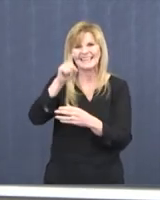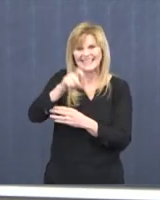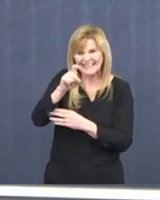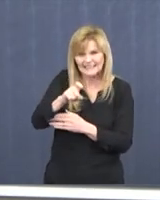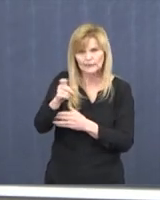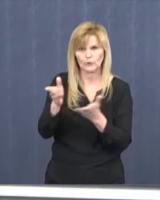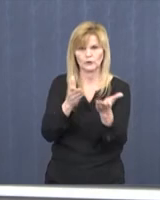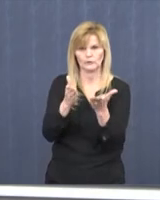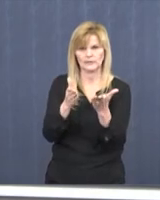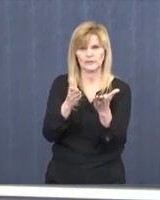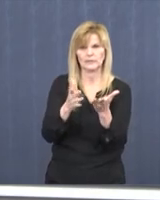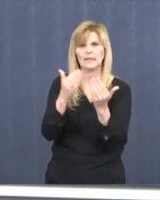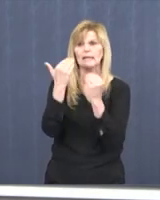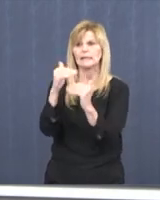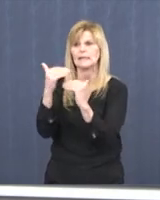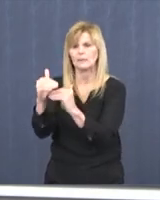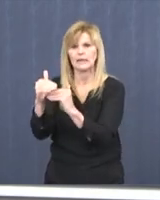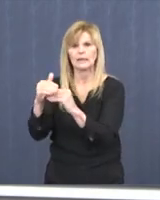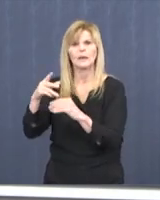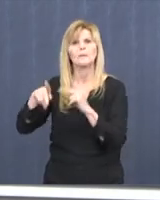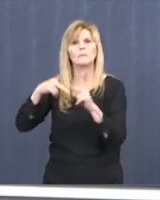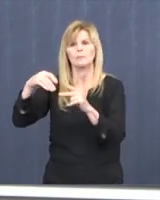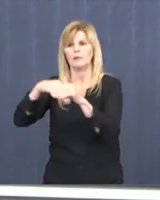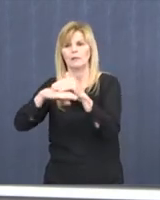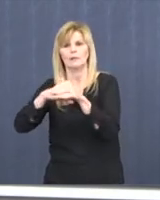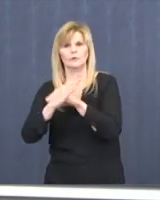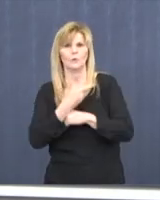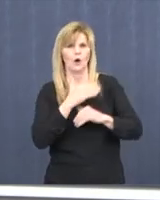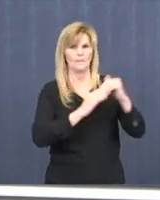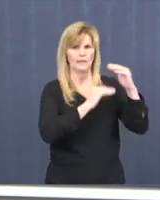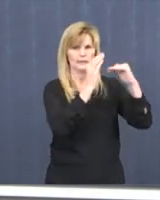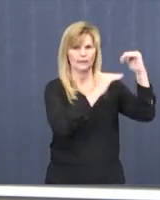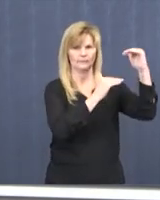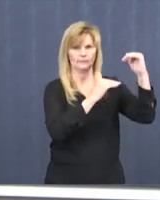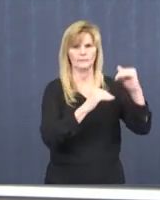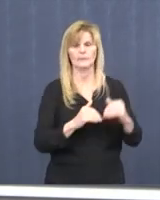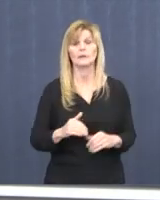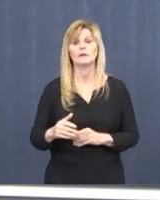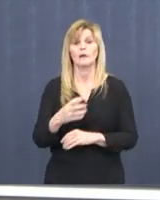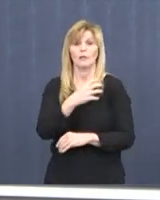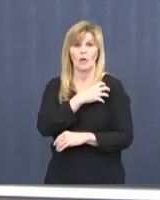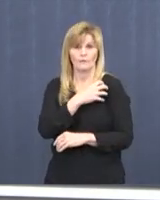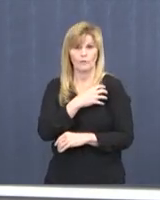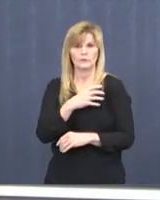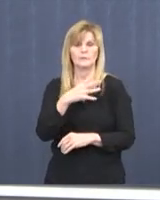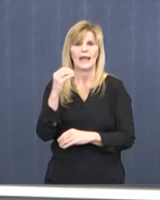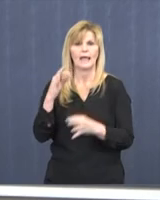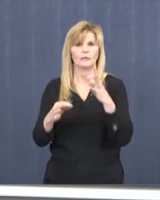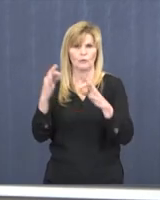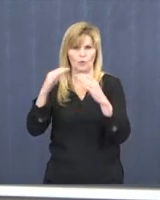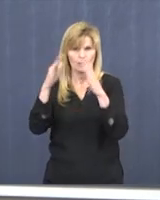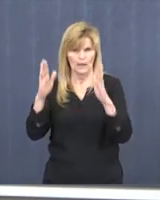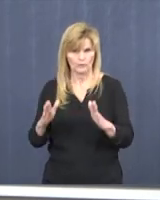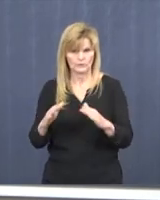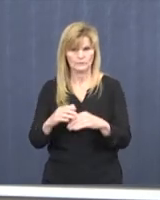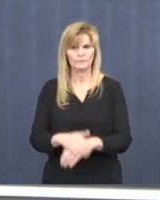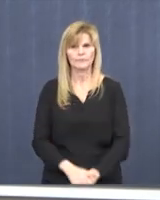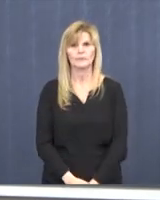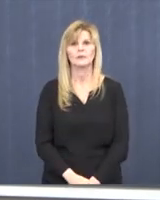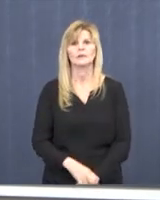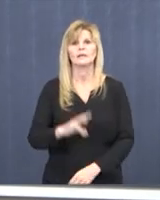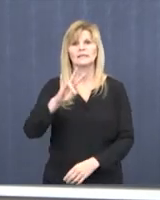while limiting all public access to Clay County buildings, law enforcement, and the courthouse. The 7th